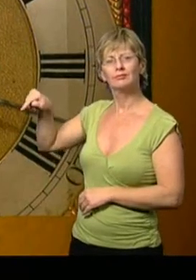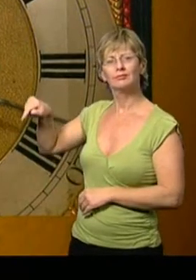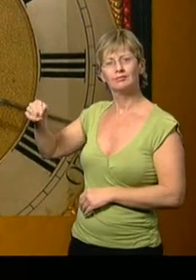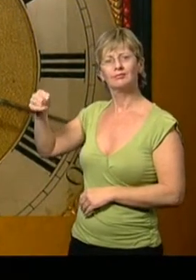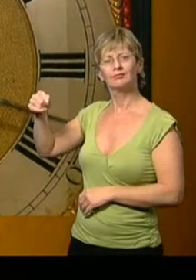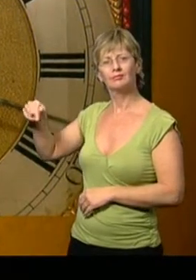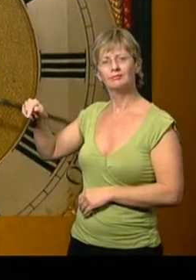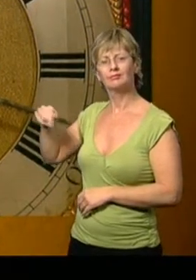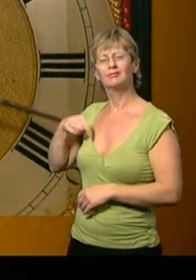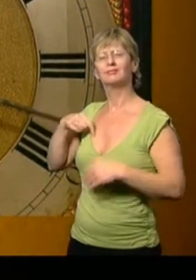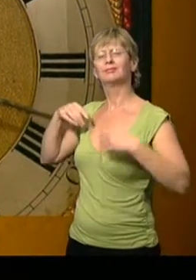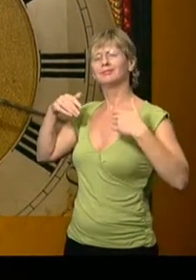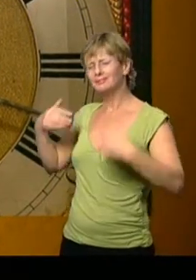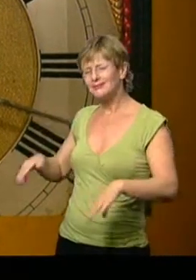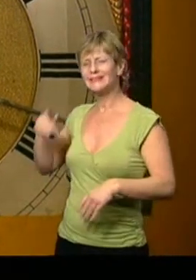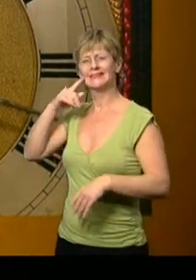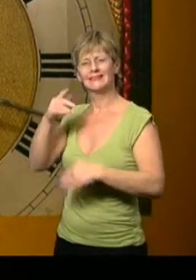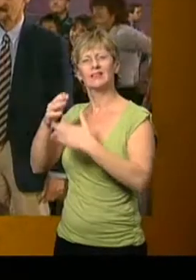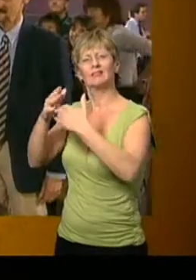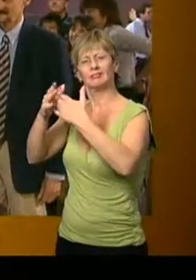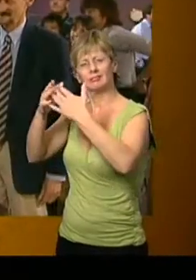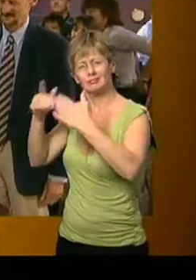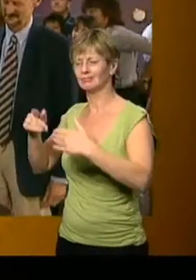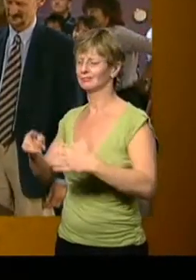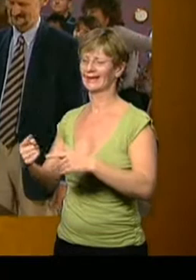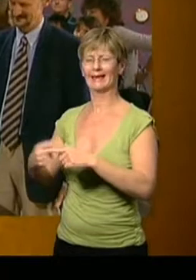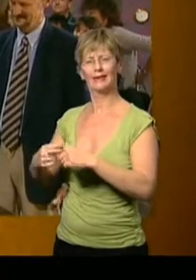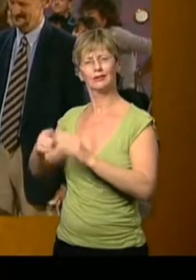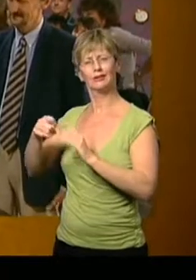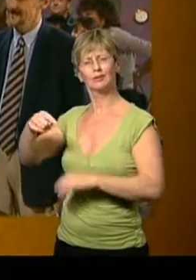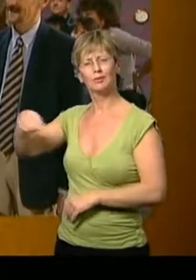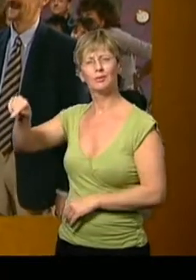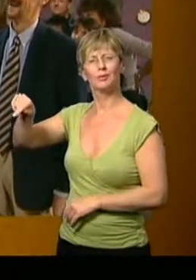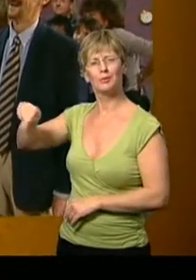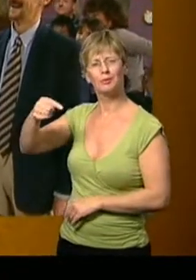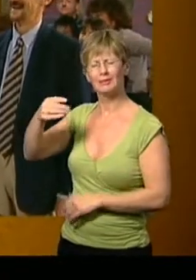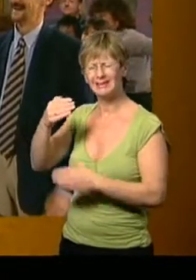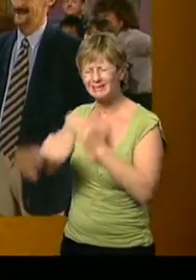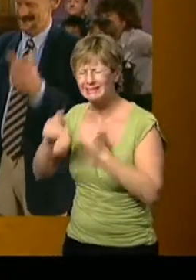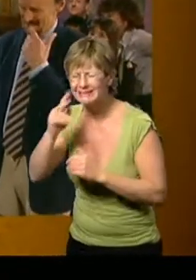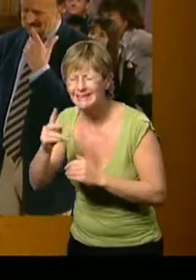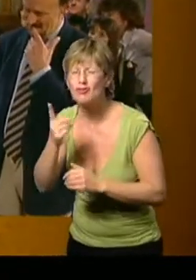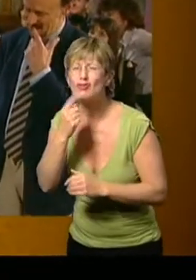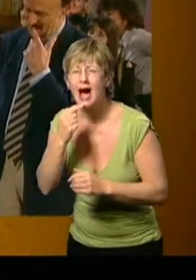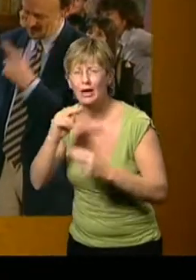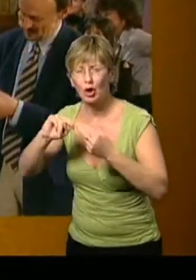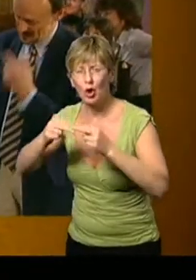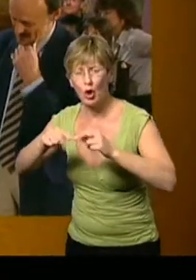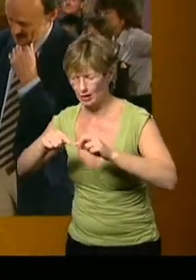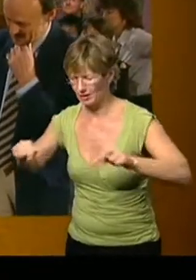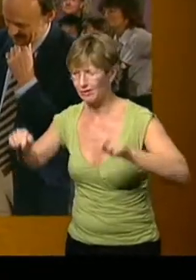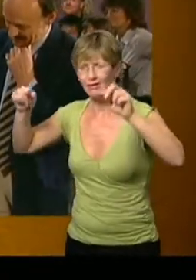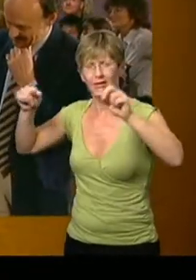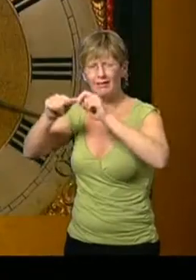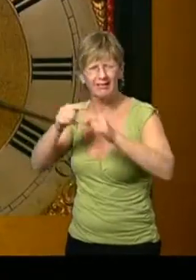I've seen many embellishments on an English bracket clock, but never read cord before. Tell me about that. Well, it's